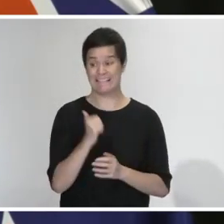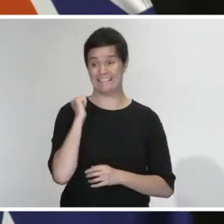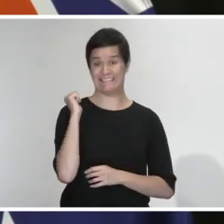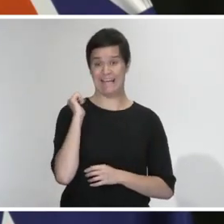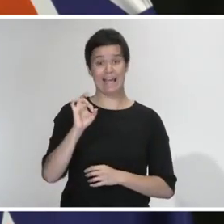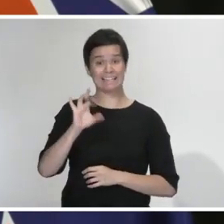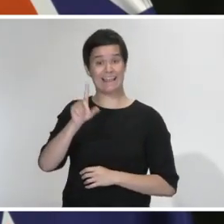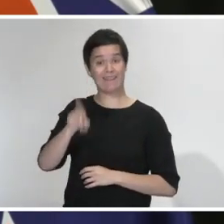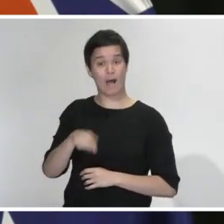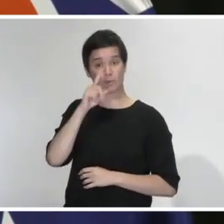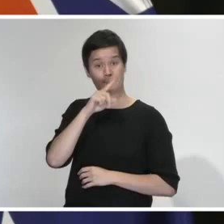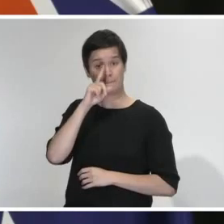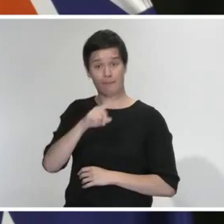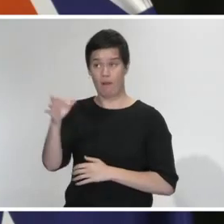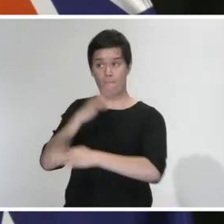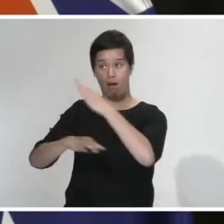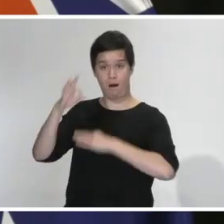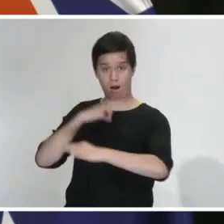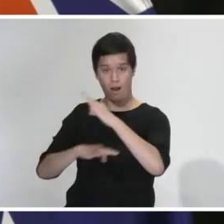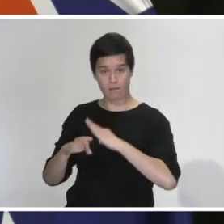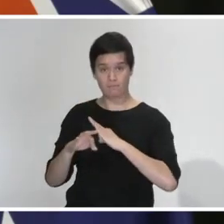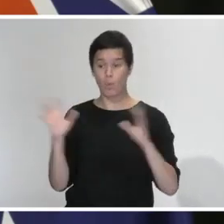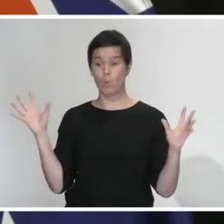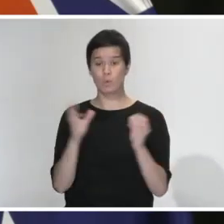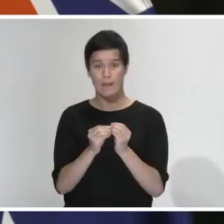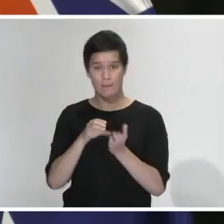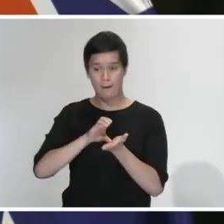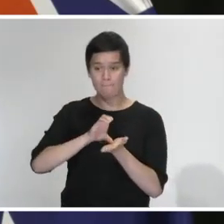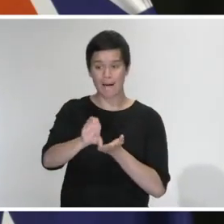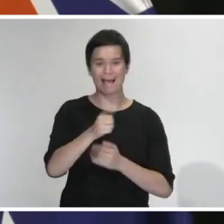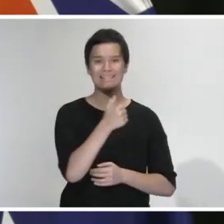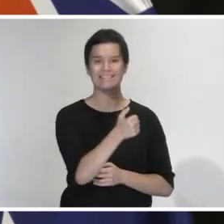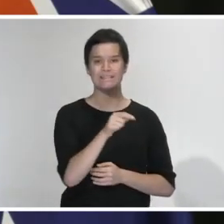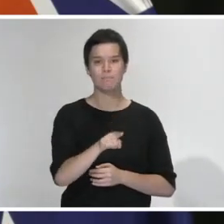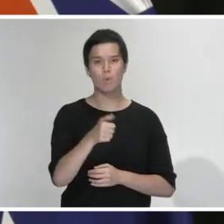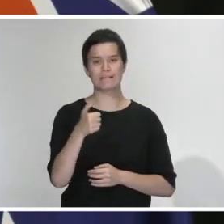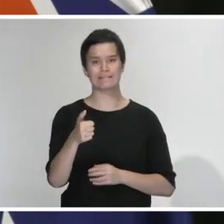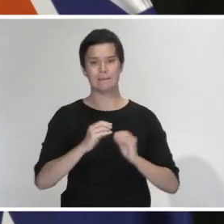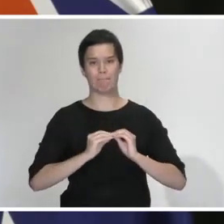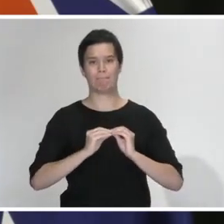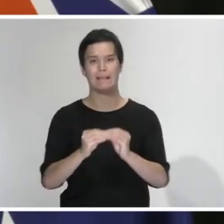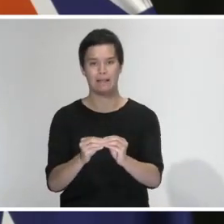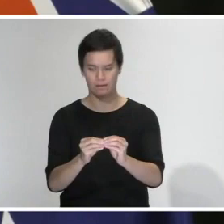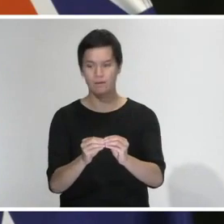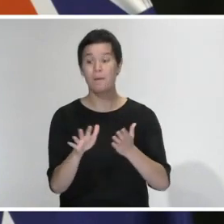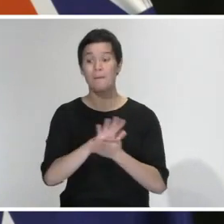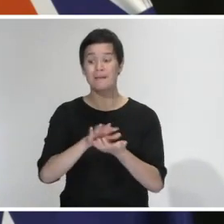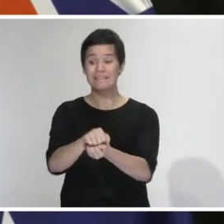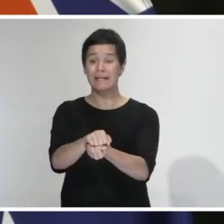and that has seen over 6.6 billion paid out to help retain 1 million 73,120